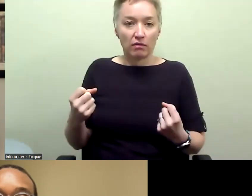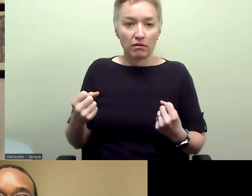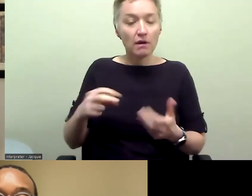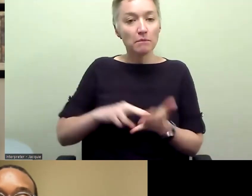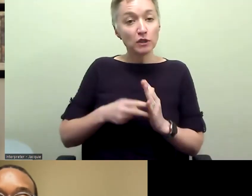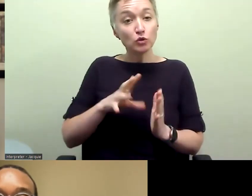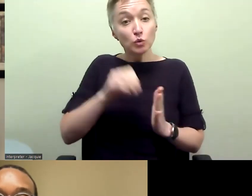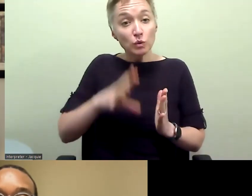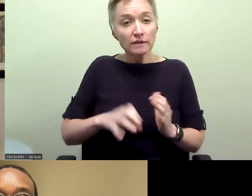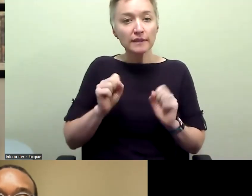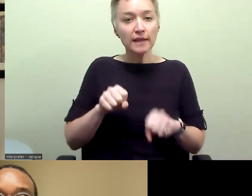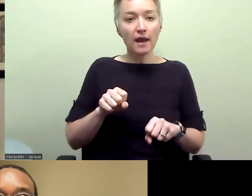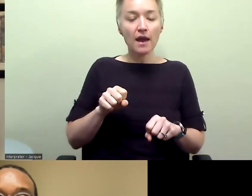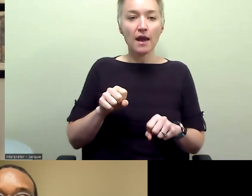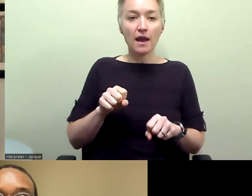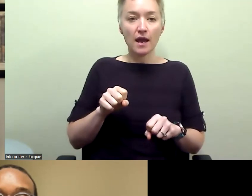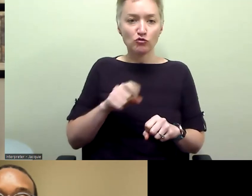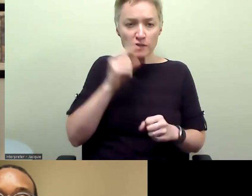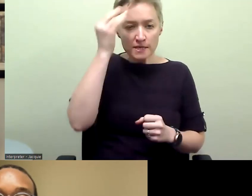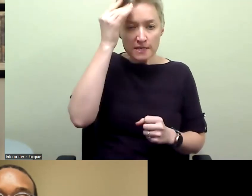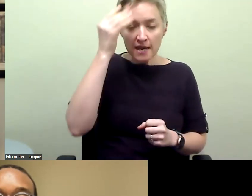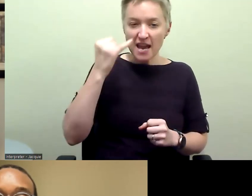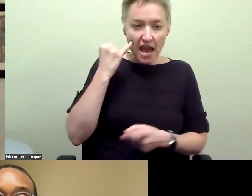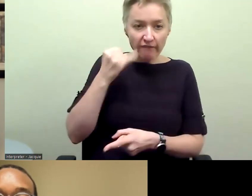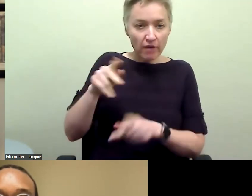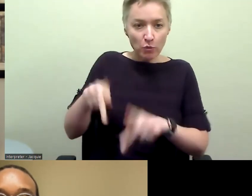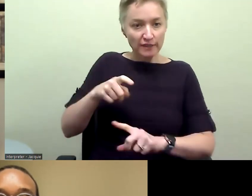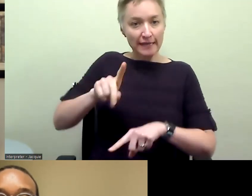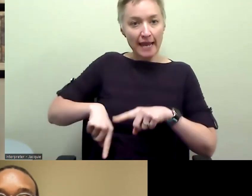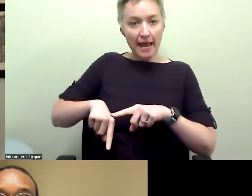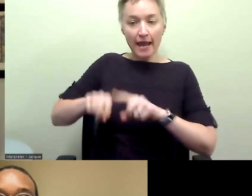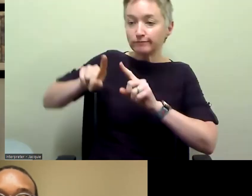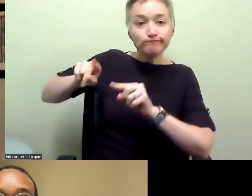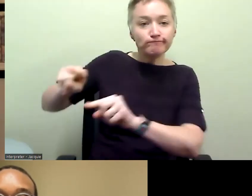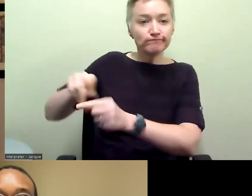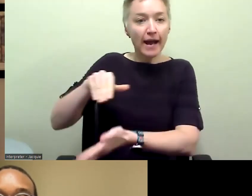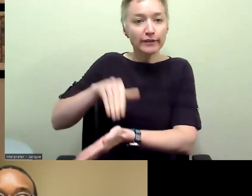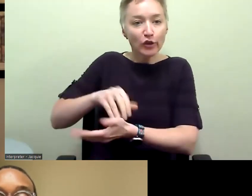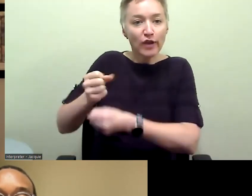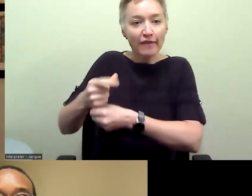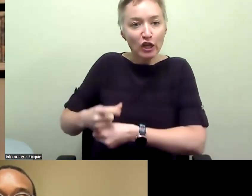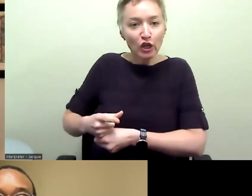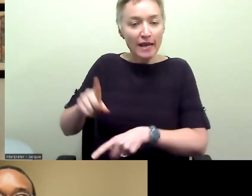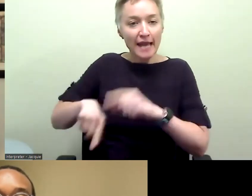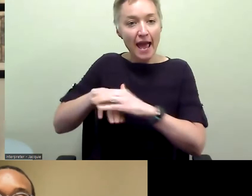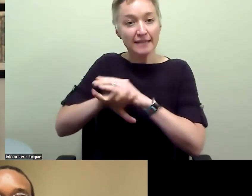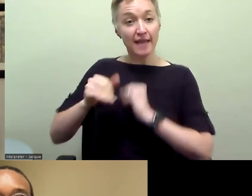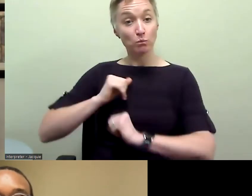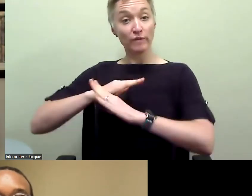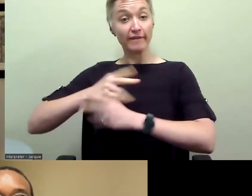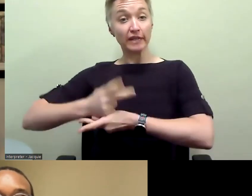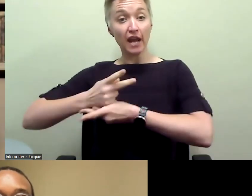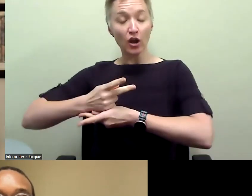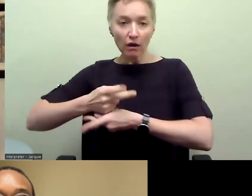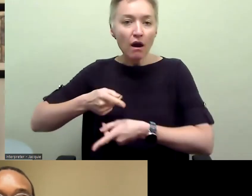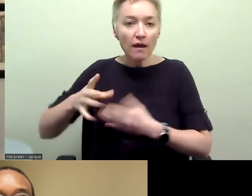how not having access to preventative healthcare made them at much higher risk for, um, you